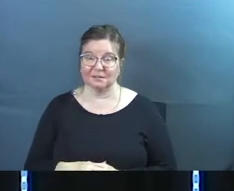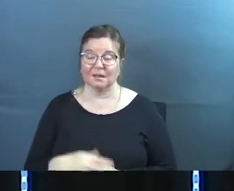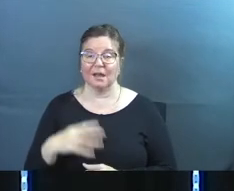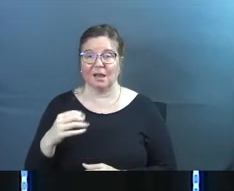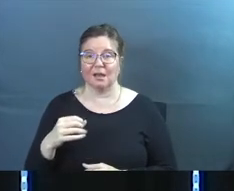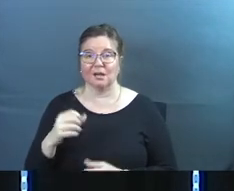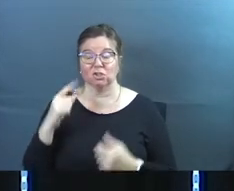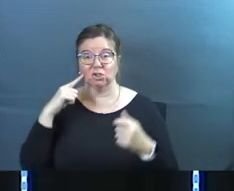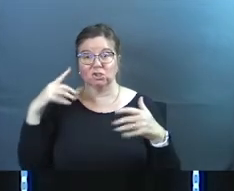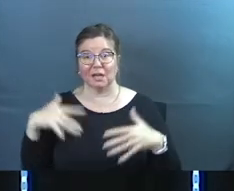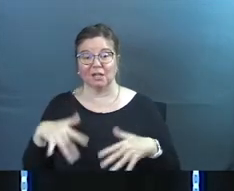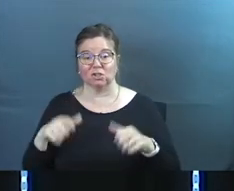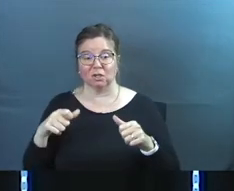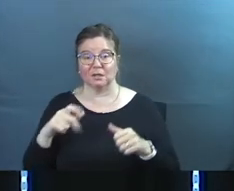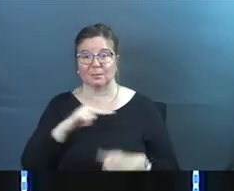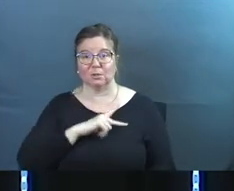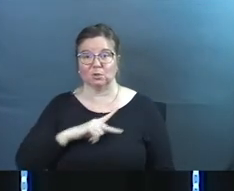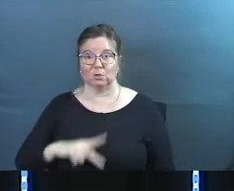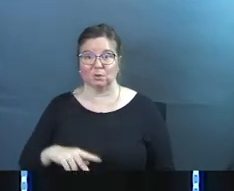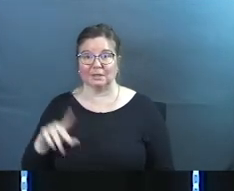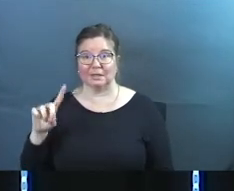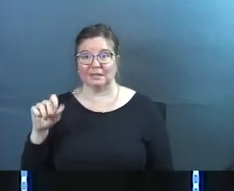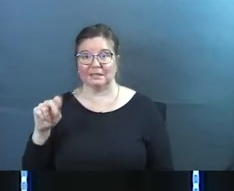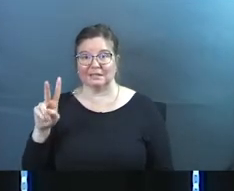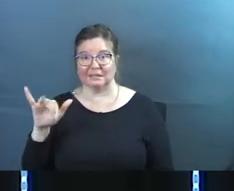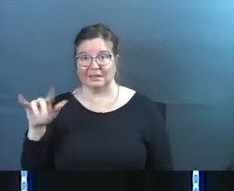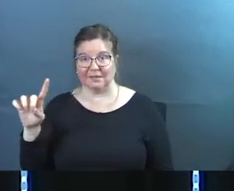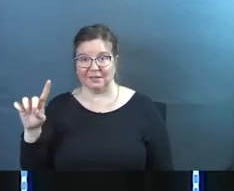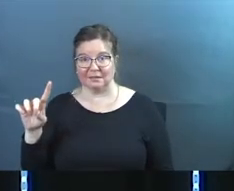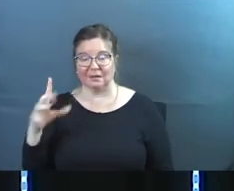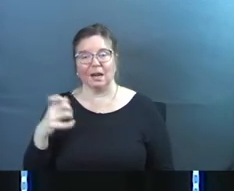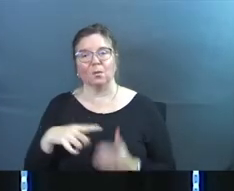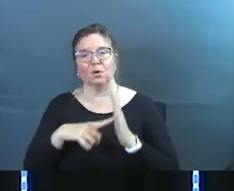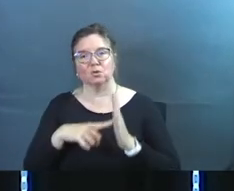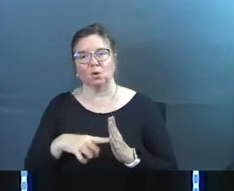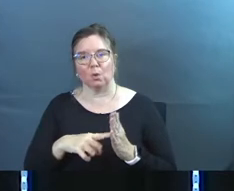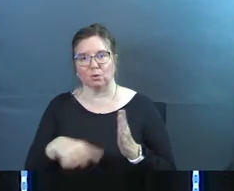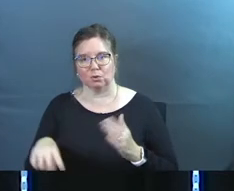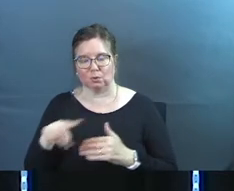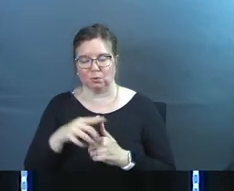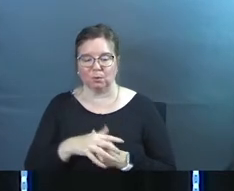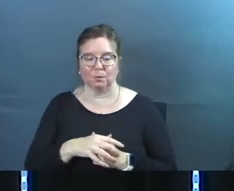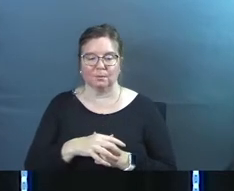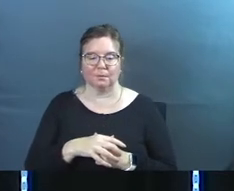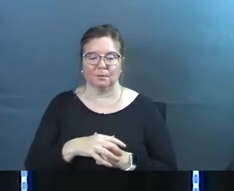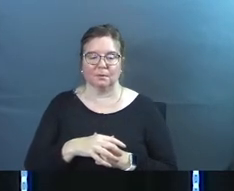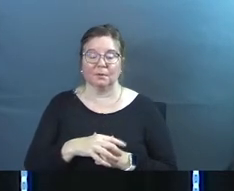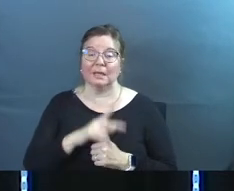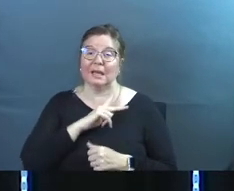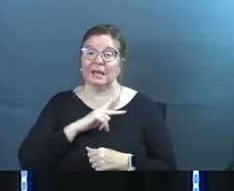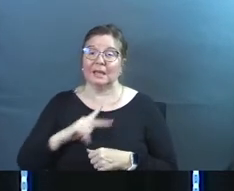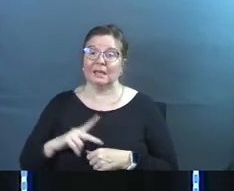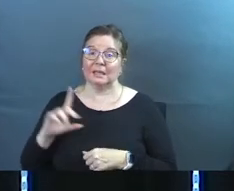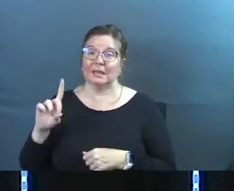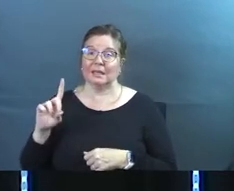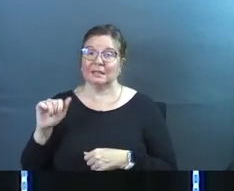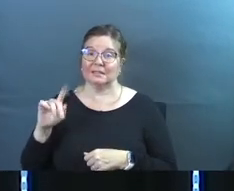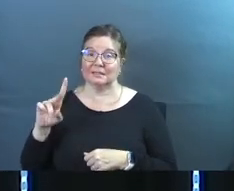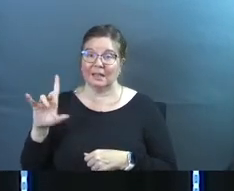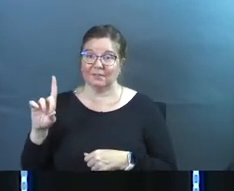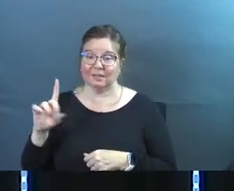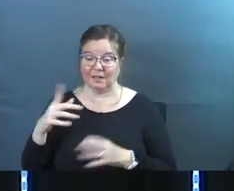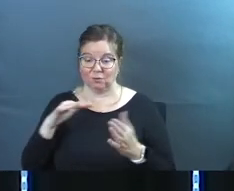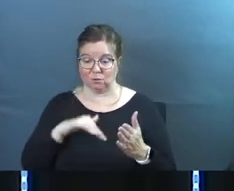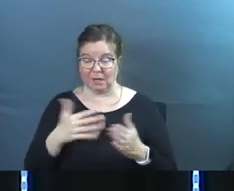and shockingly he took me to King David and I want to show it to you and King David if you